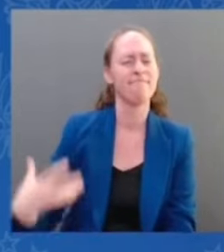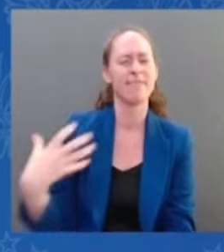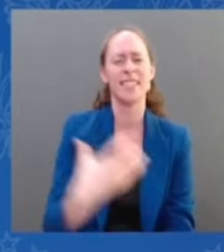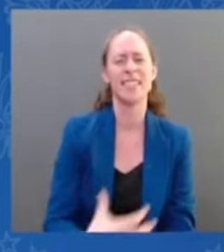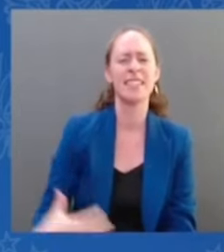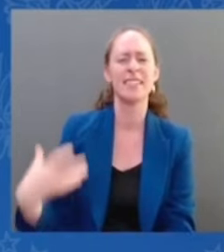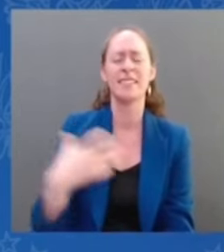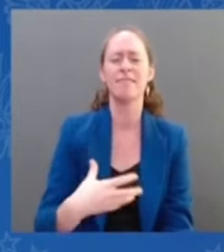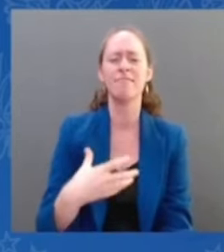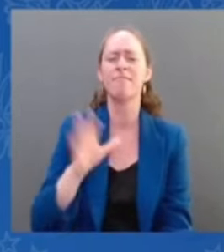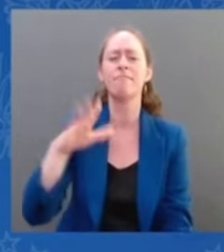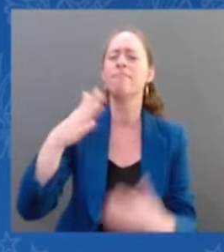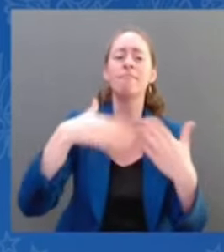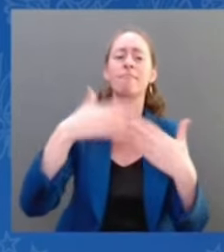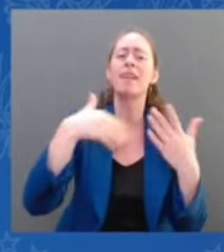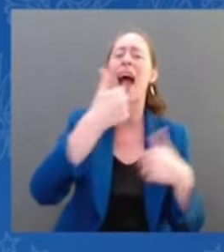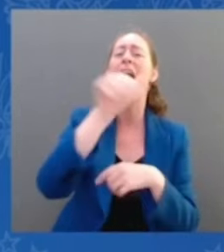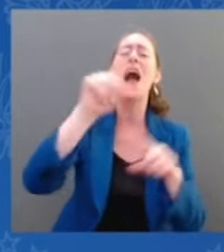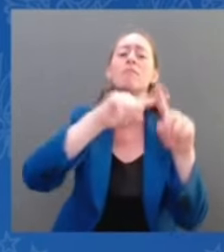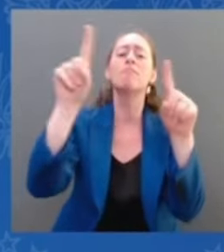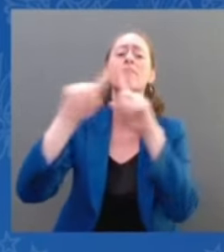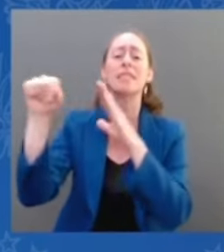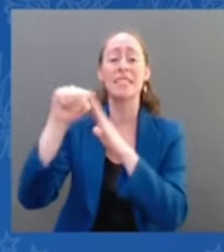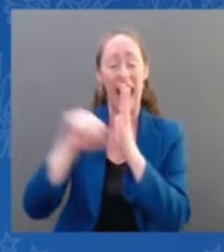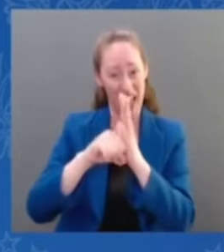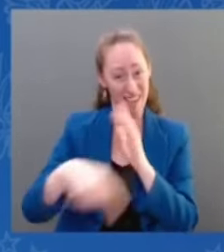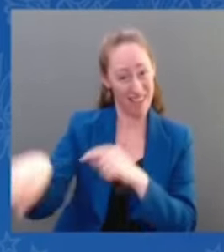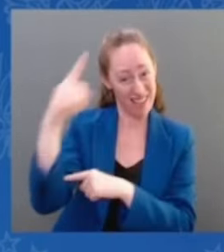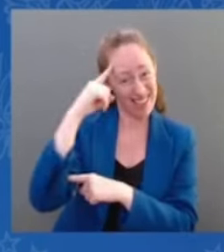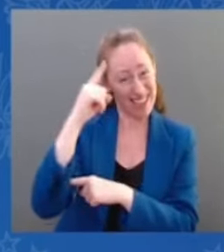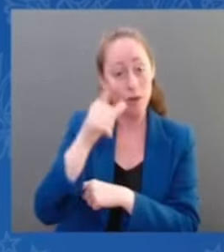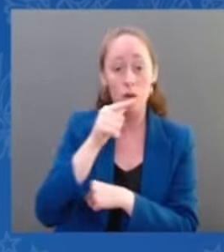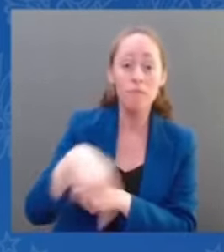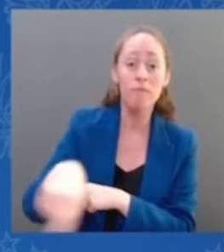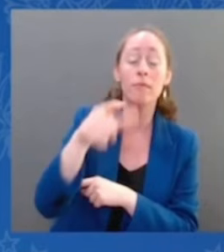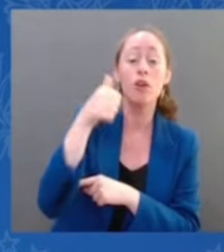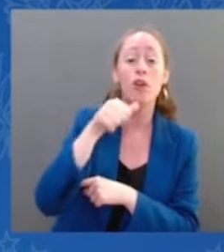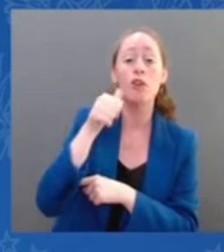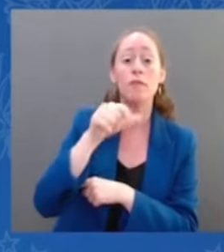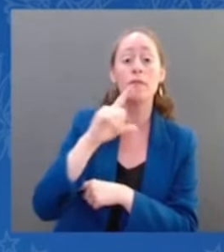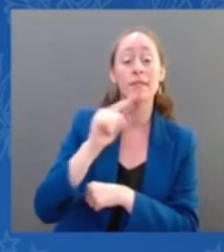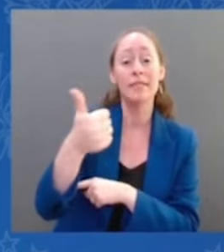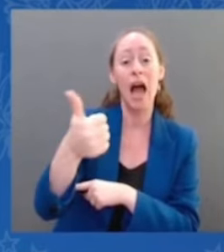A 10-year-old girl should be forced to give birth to a rapist's child?